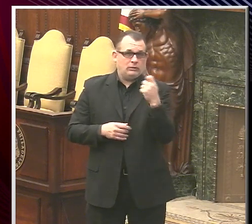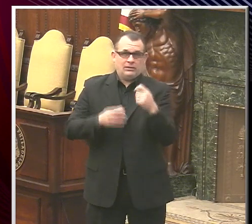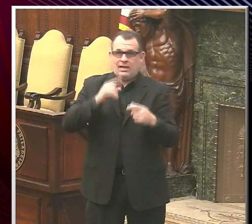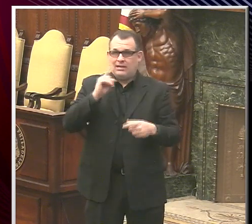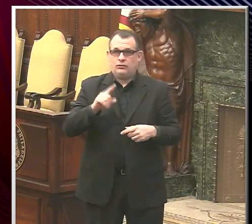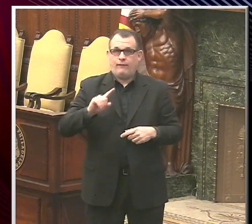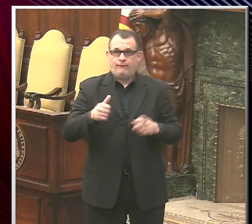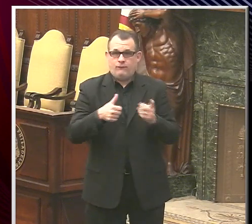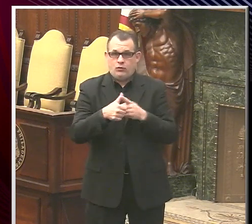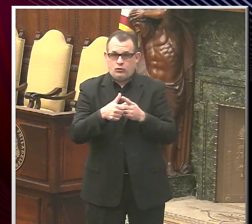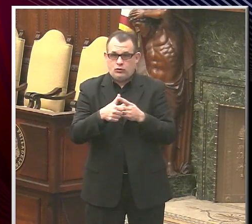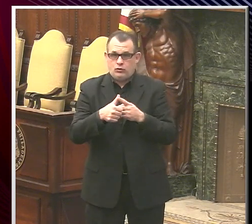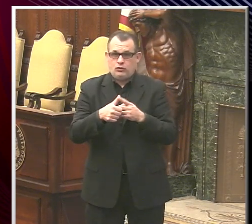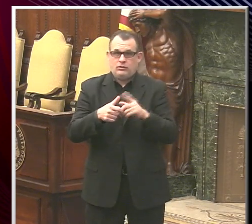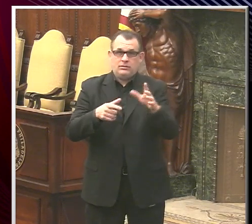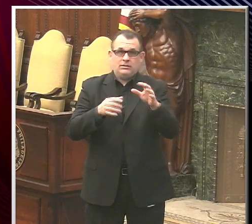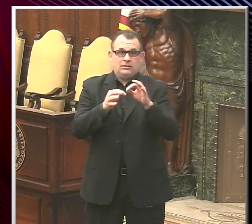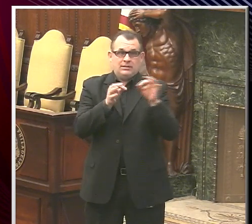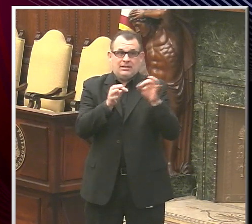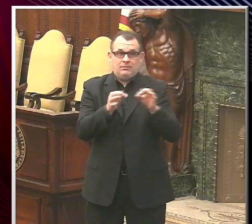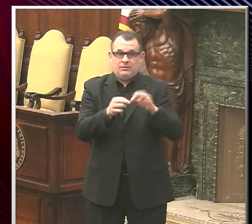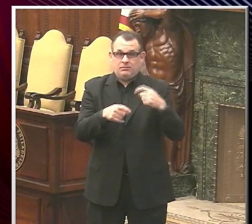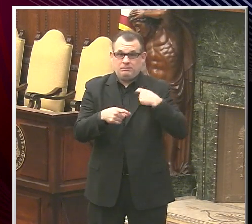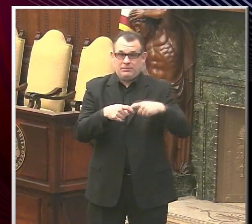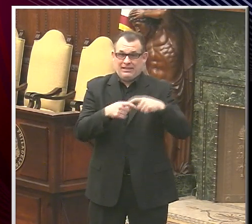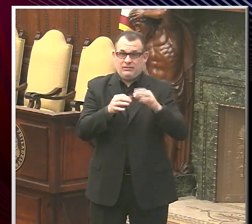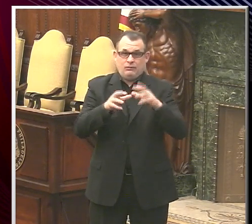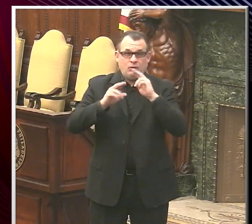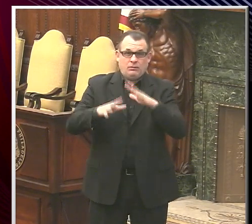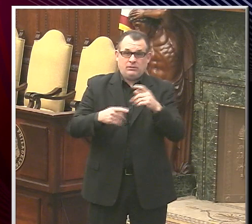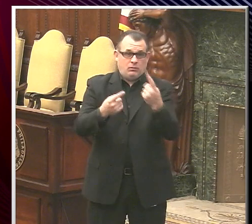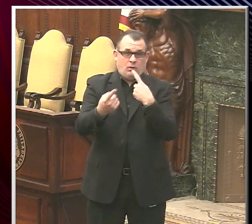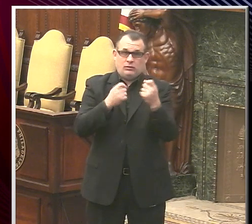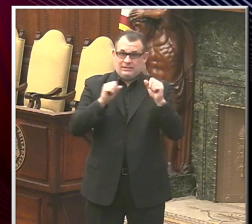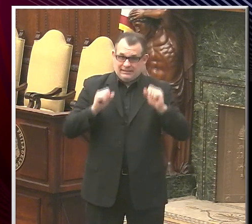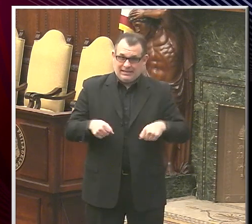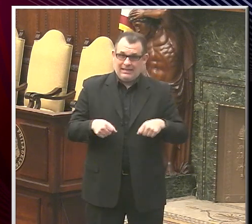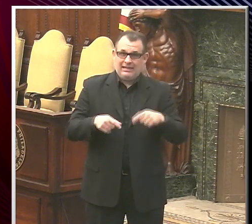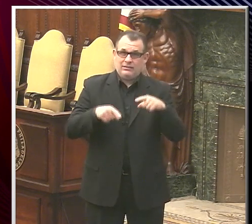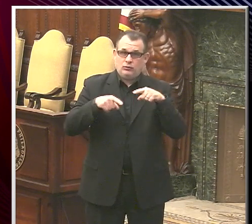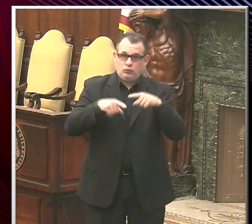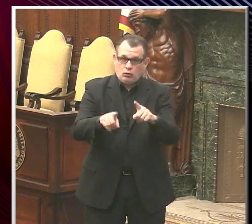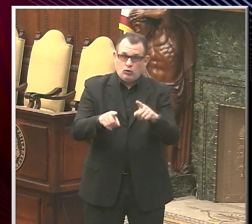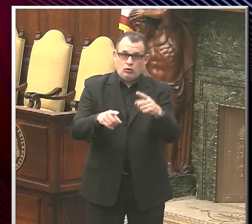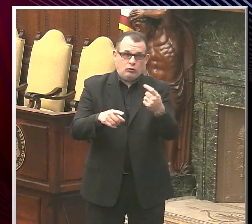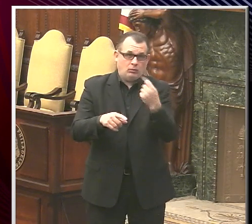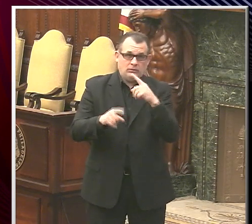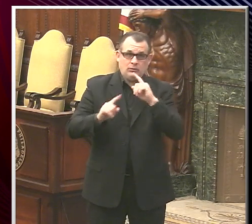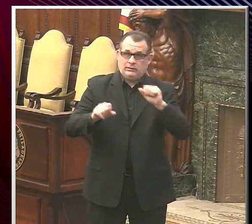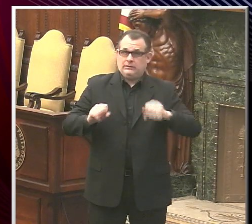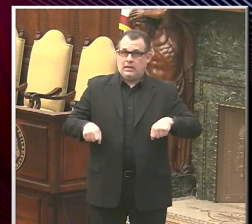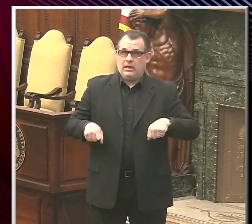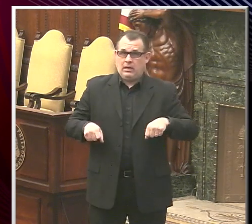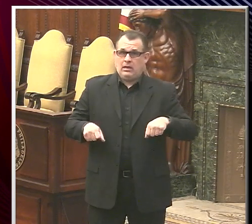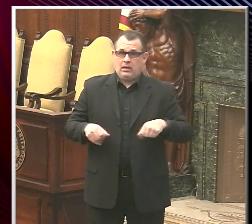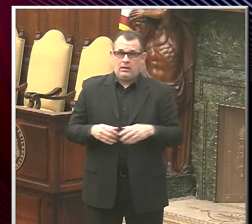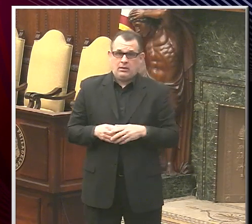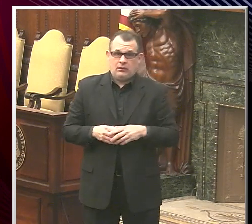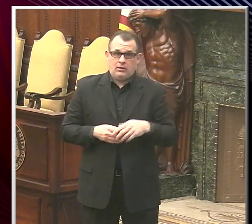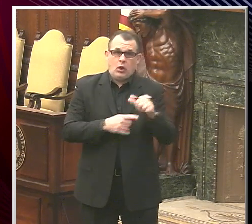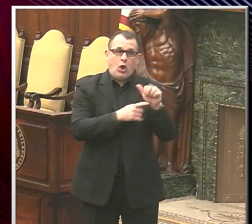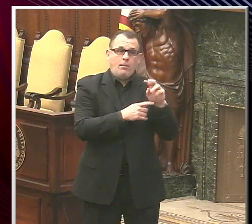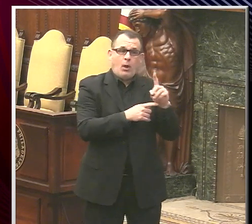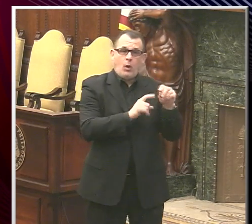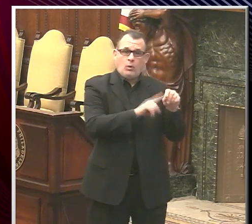Spanish-language reporters who are on should still ask your questions during regular Q&A, and Armando will be here to